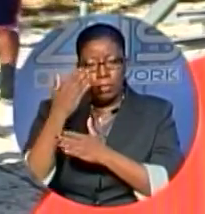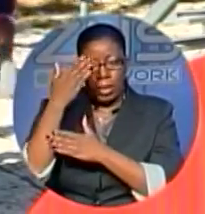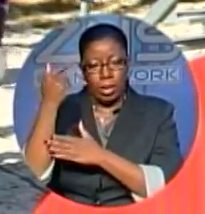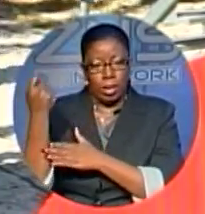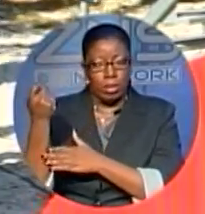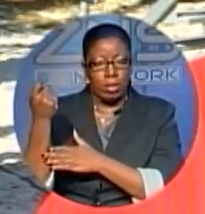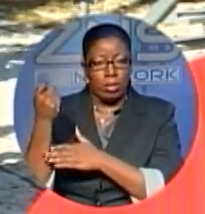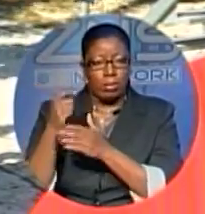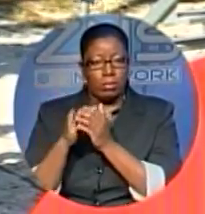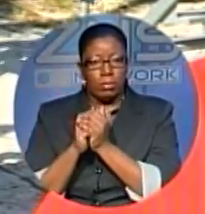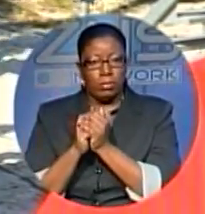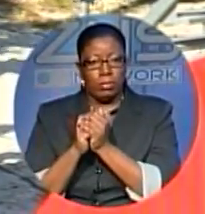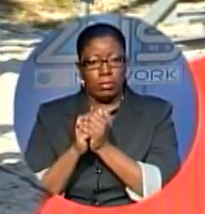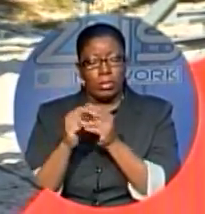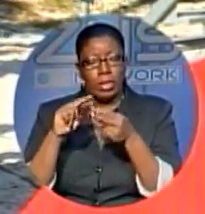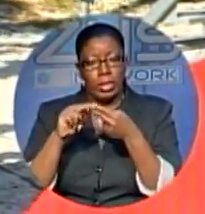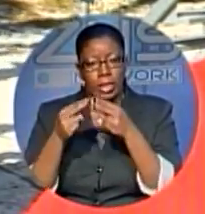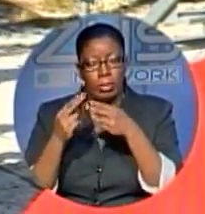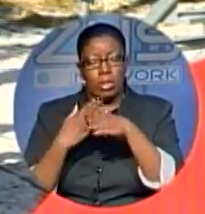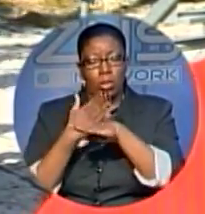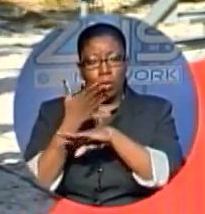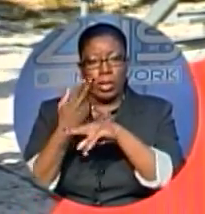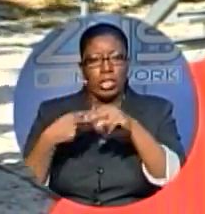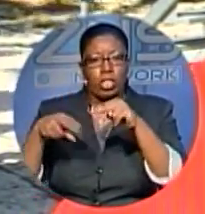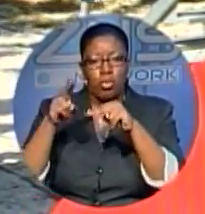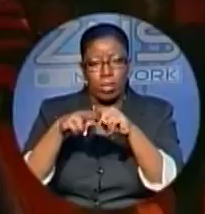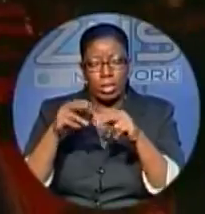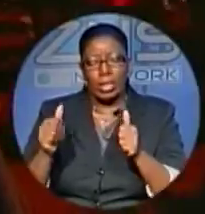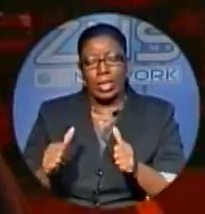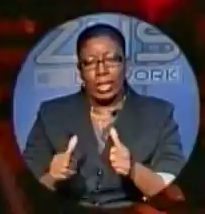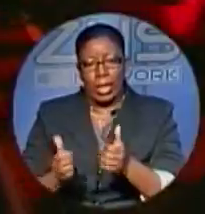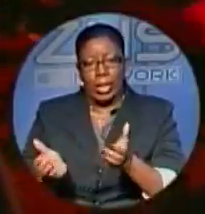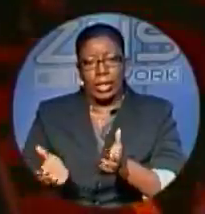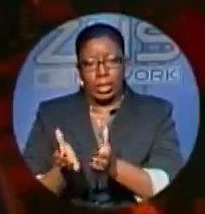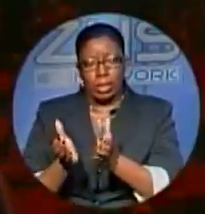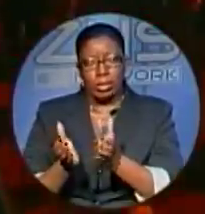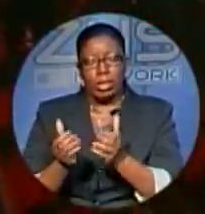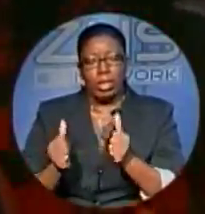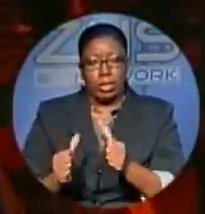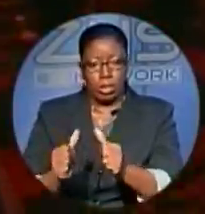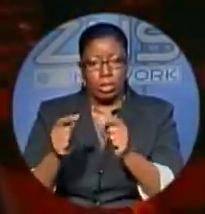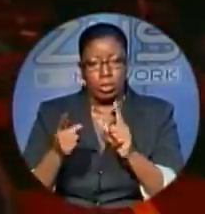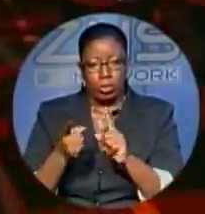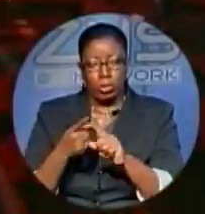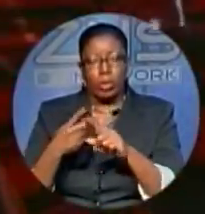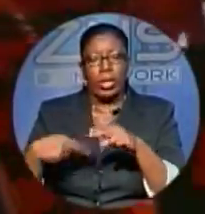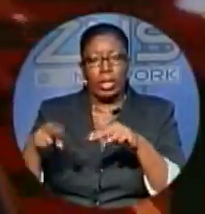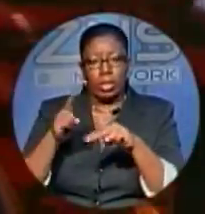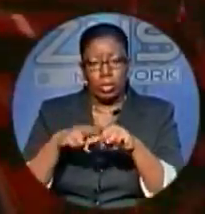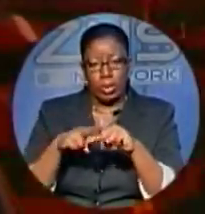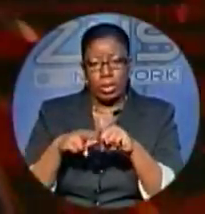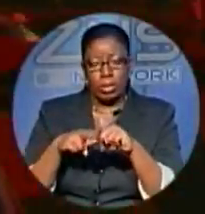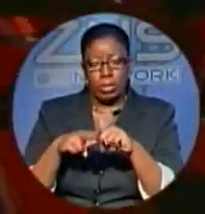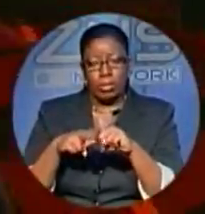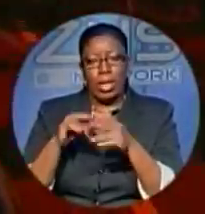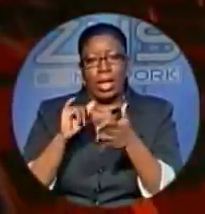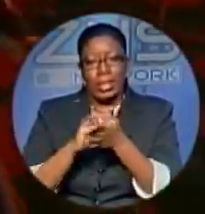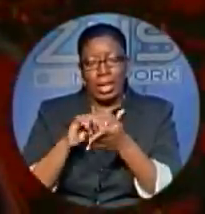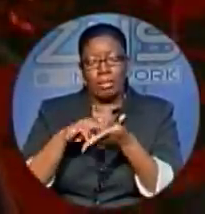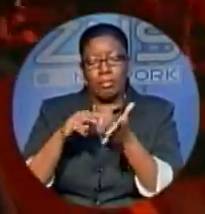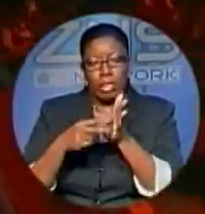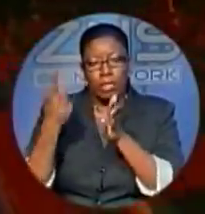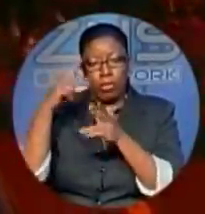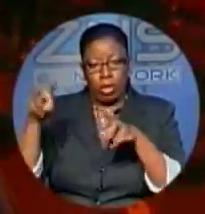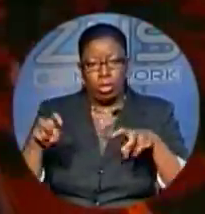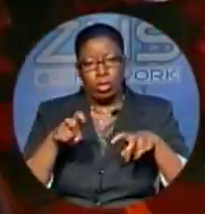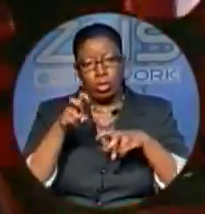our numbers overseas continue to increase exponentially. And of course, you know what that means for our